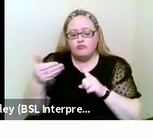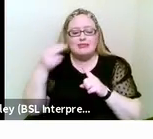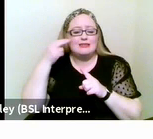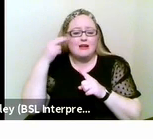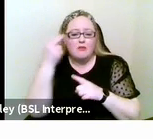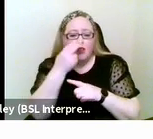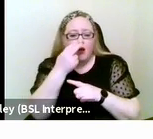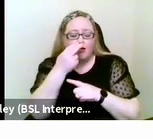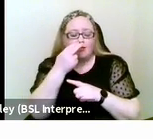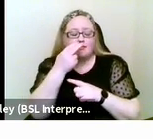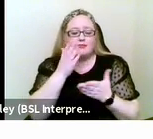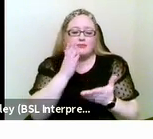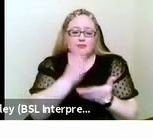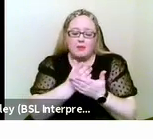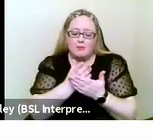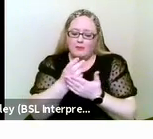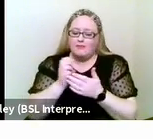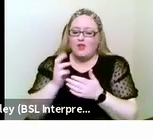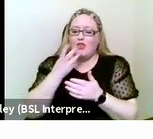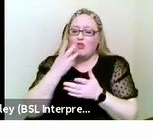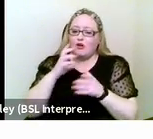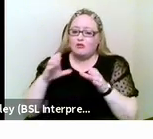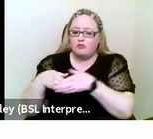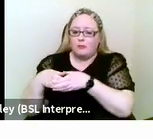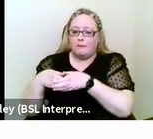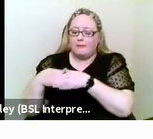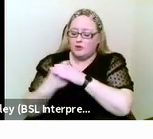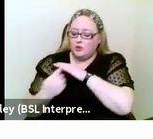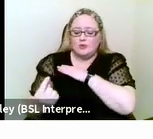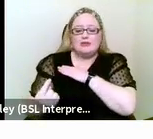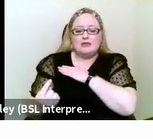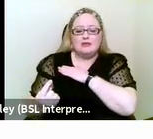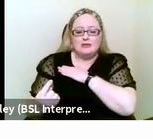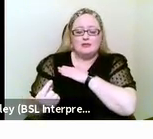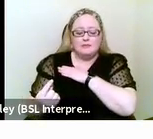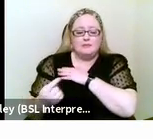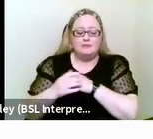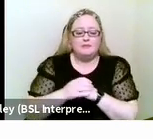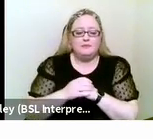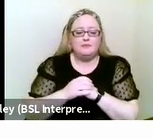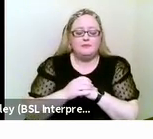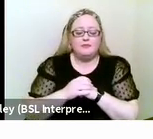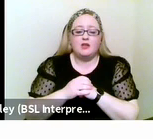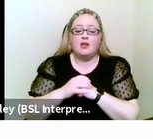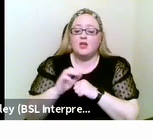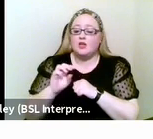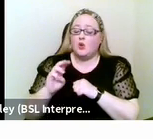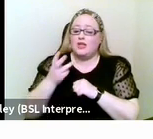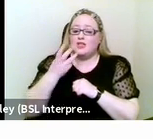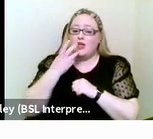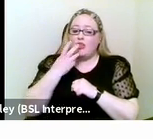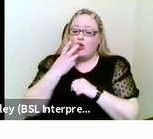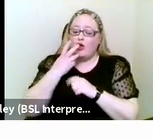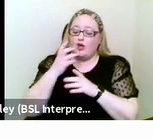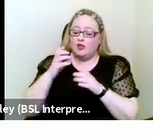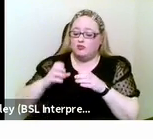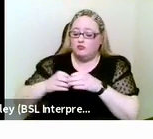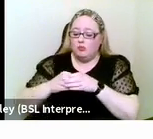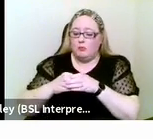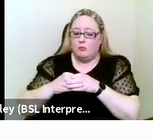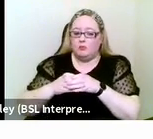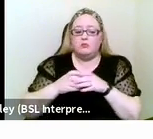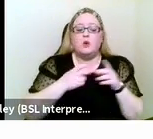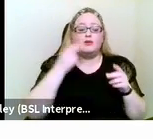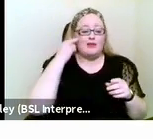as a third entity it is a third entity it is a third entity alongside